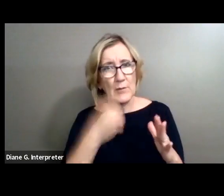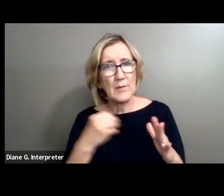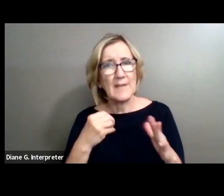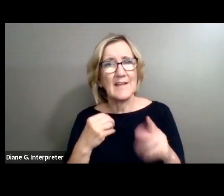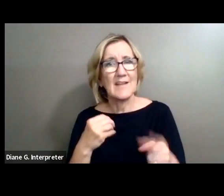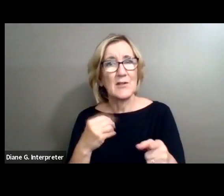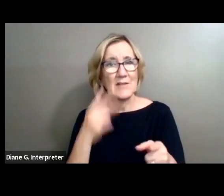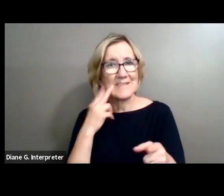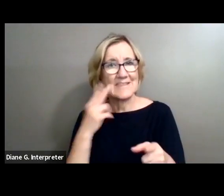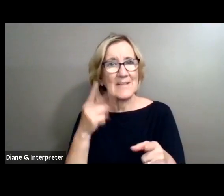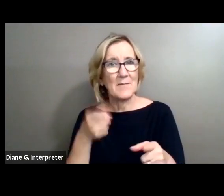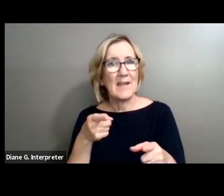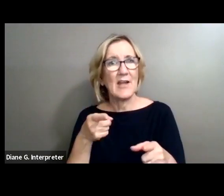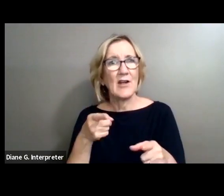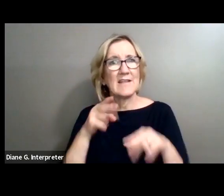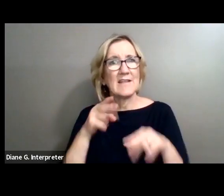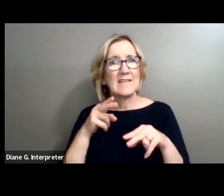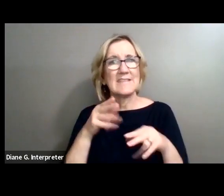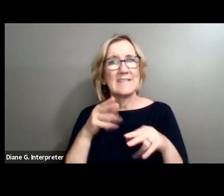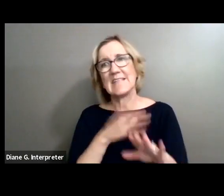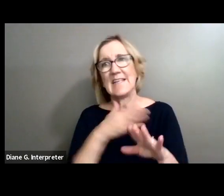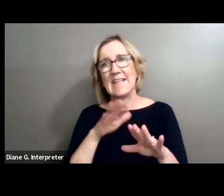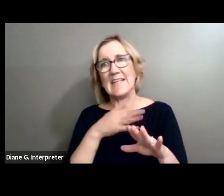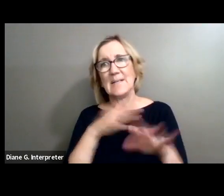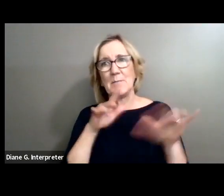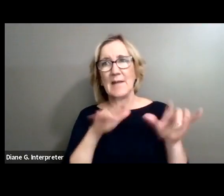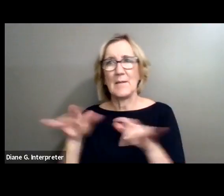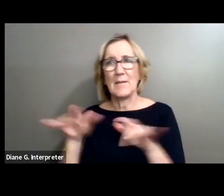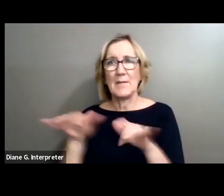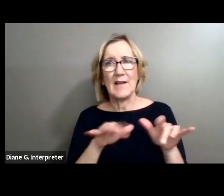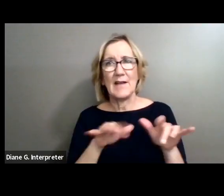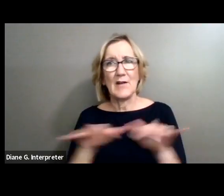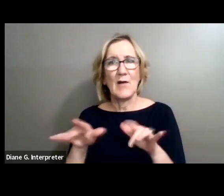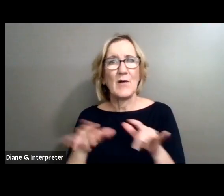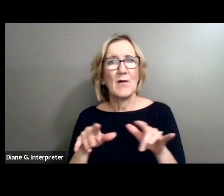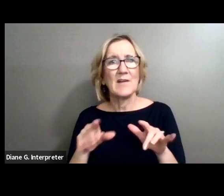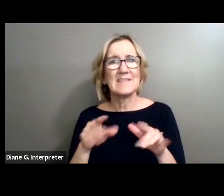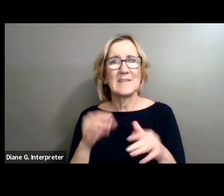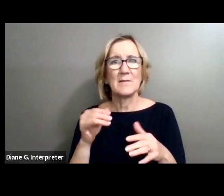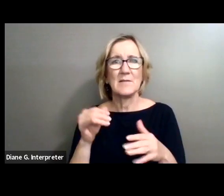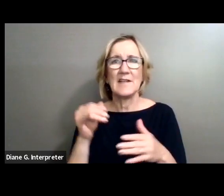see him right there singing along, playing the piano. And there's some drawn people.